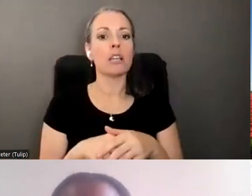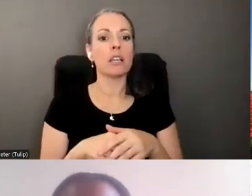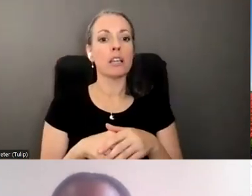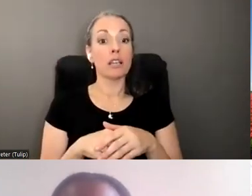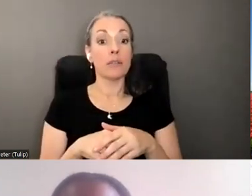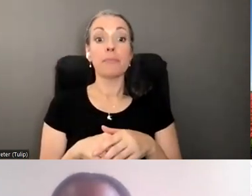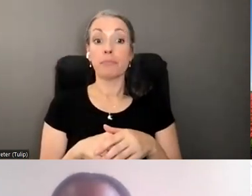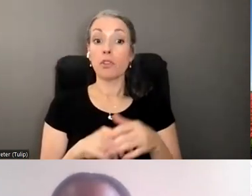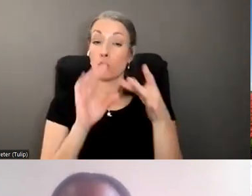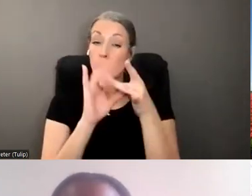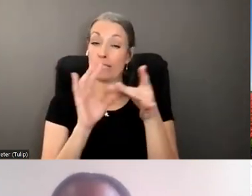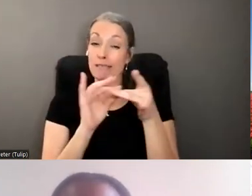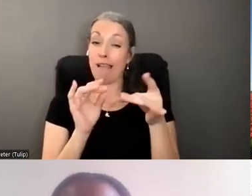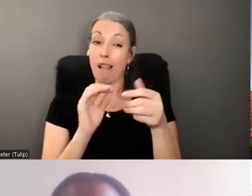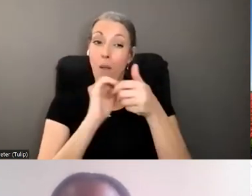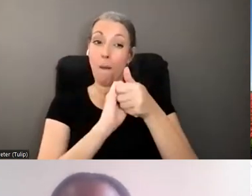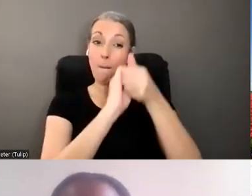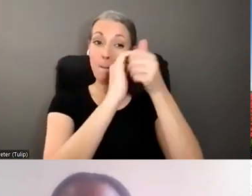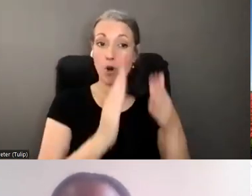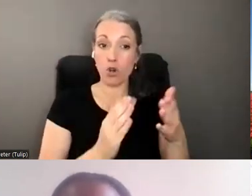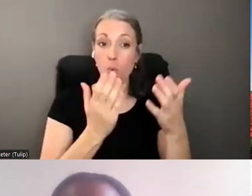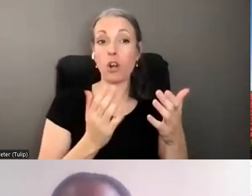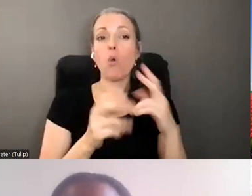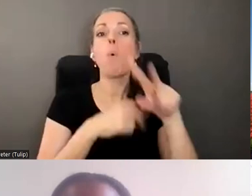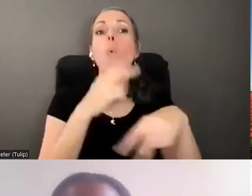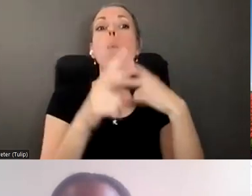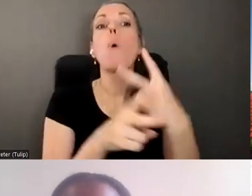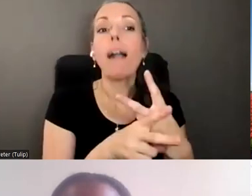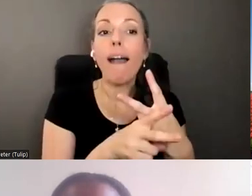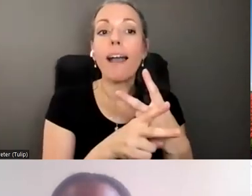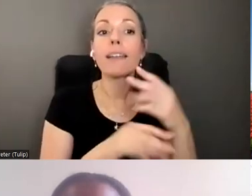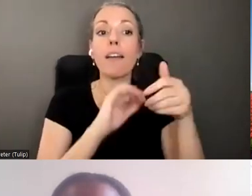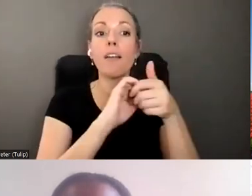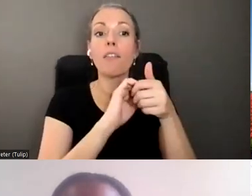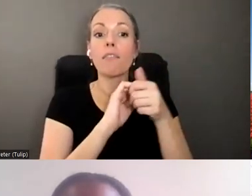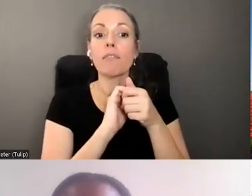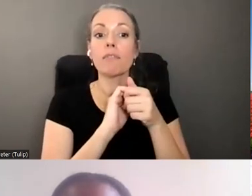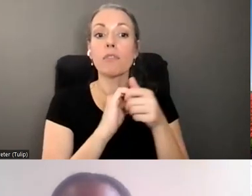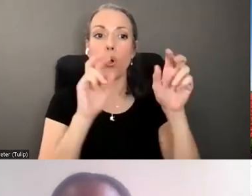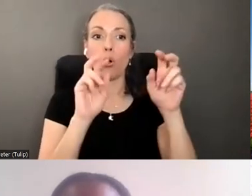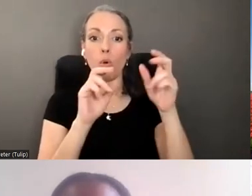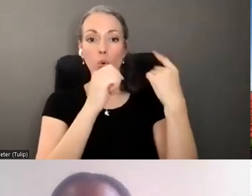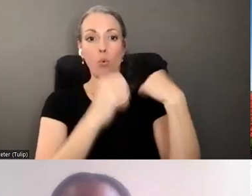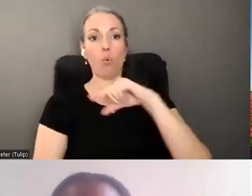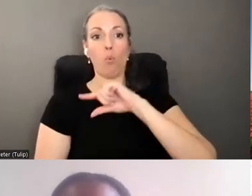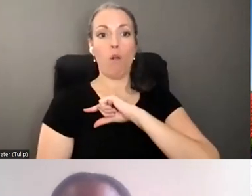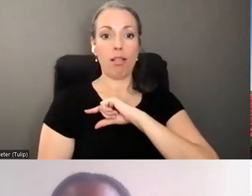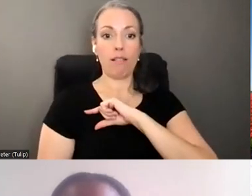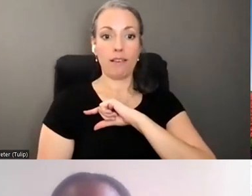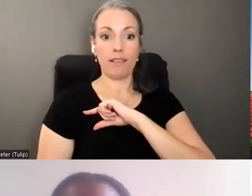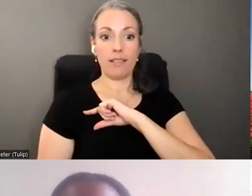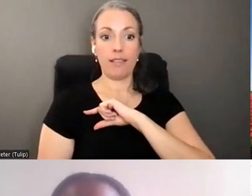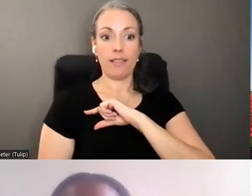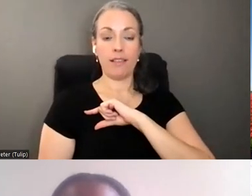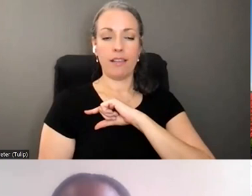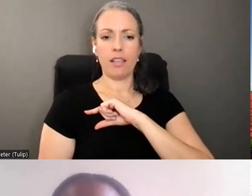he mentioned a partner. would like to know what kind of, um, quality to, um, what